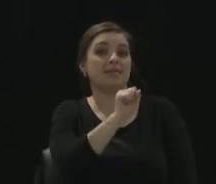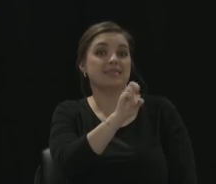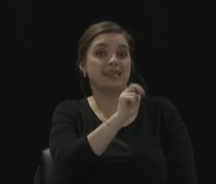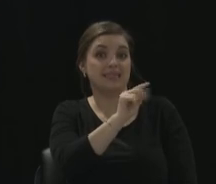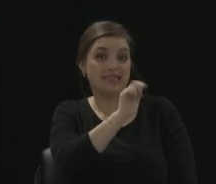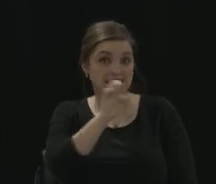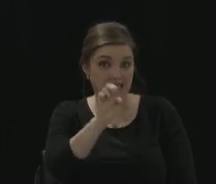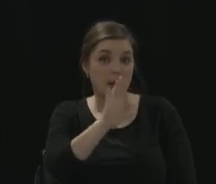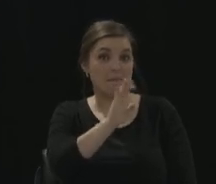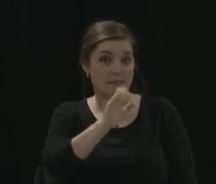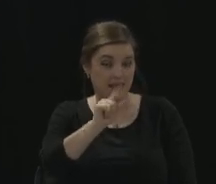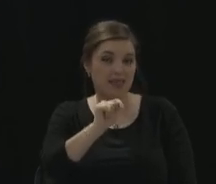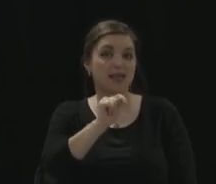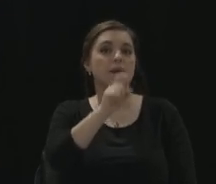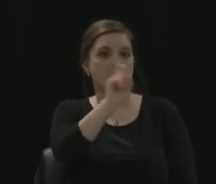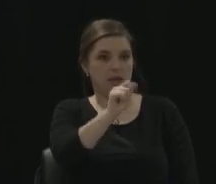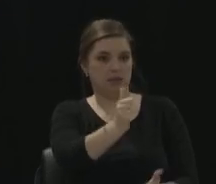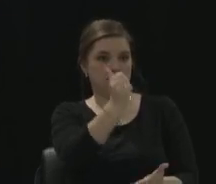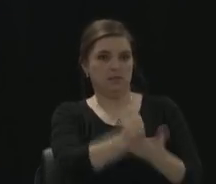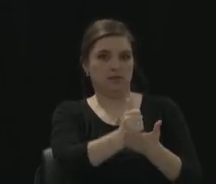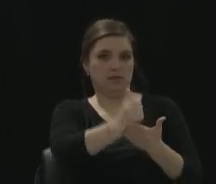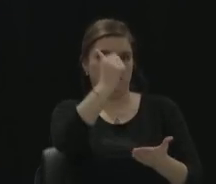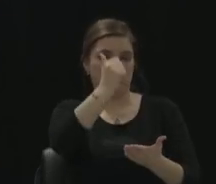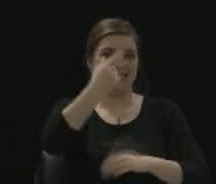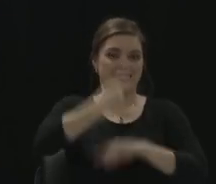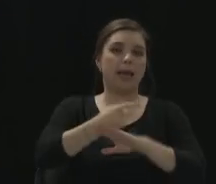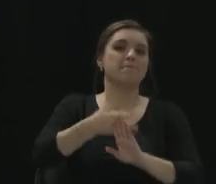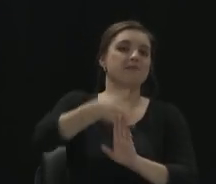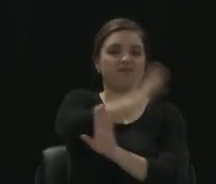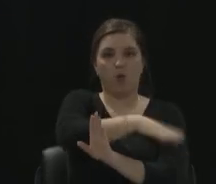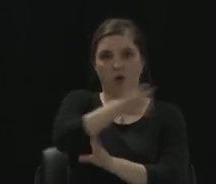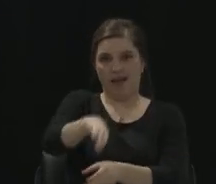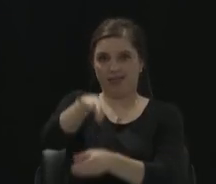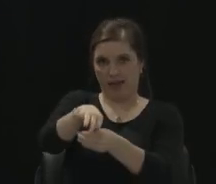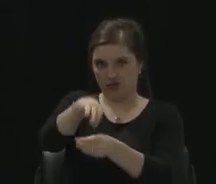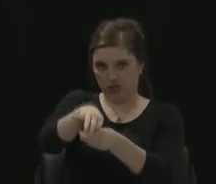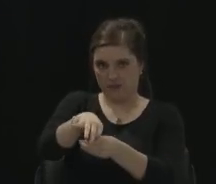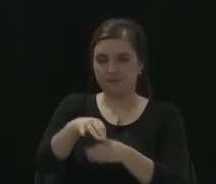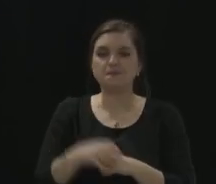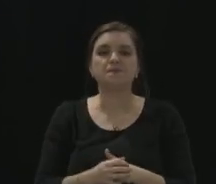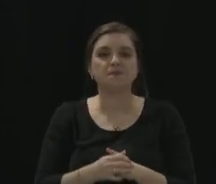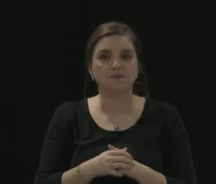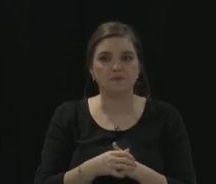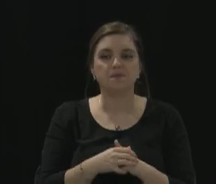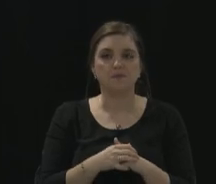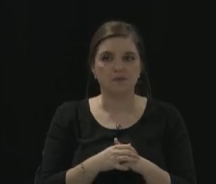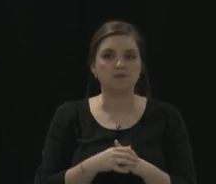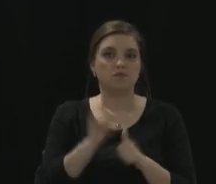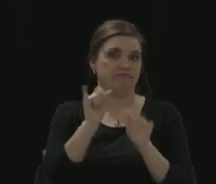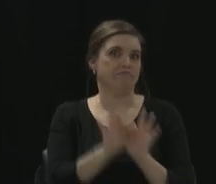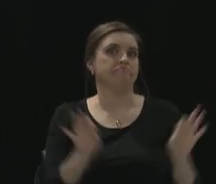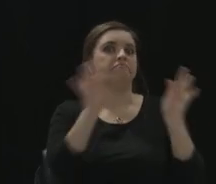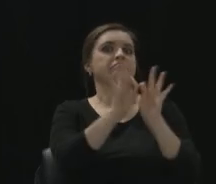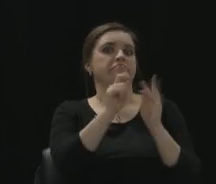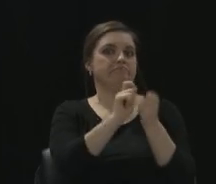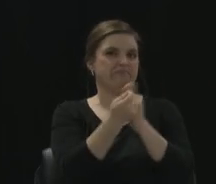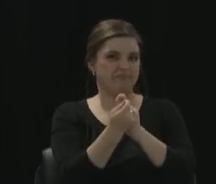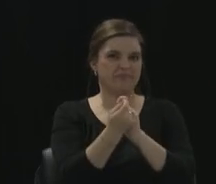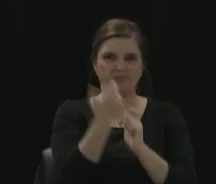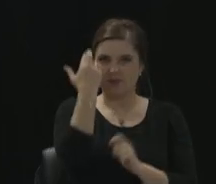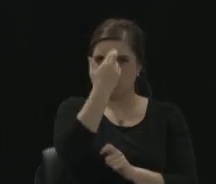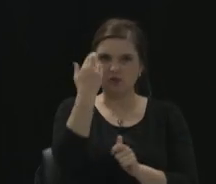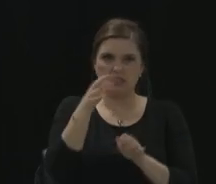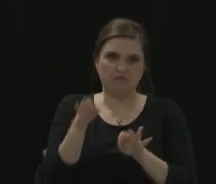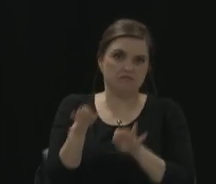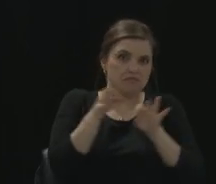day before the election. So on that Monday. So that's a big thing to make sure that happens. So why they moved it back that